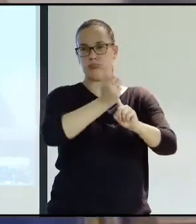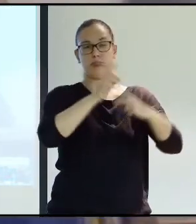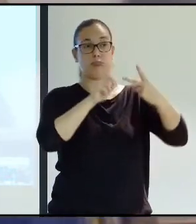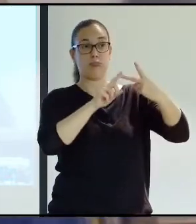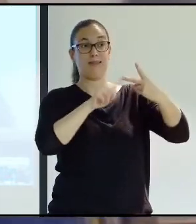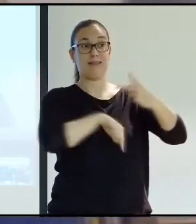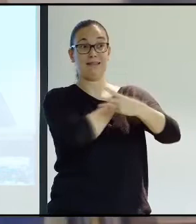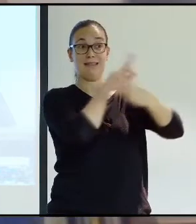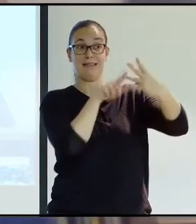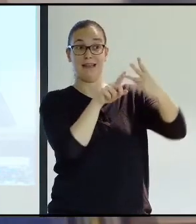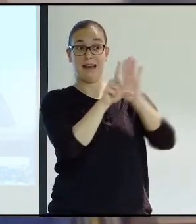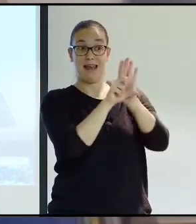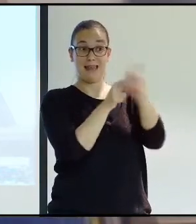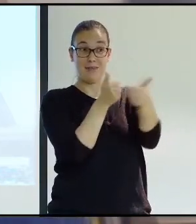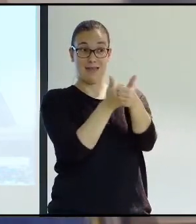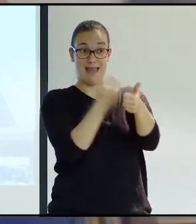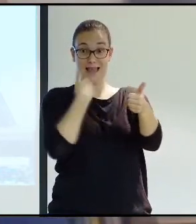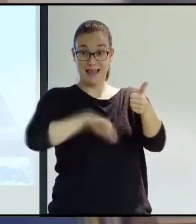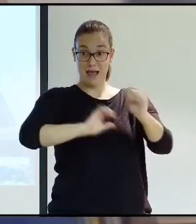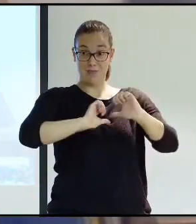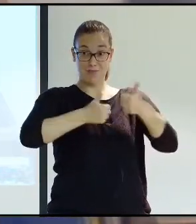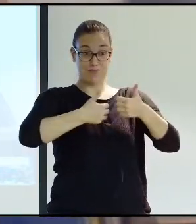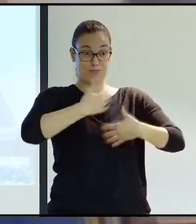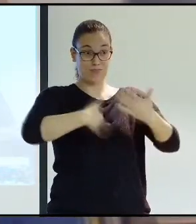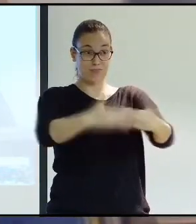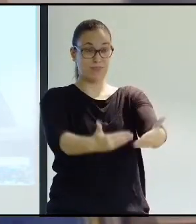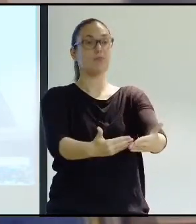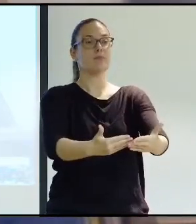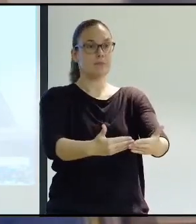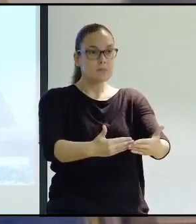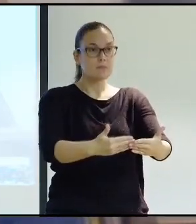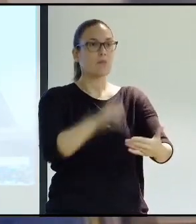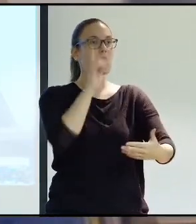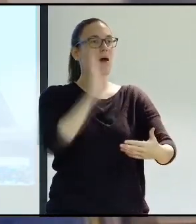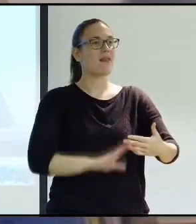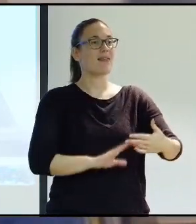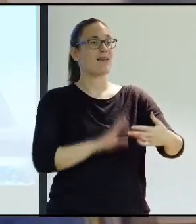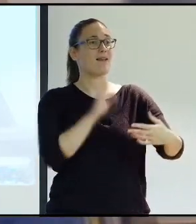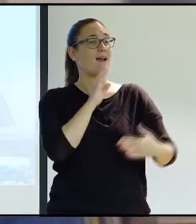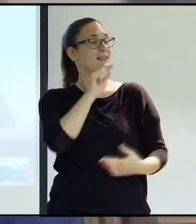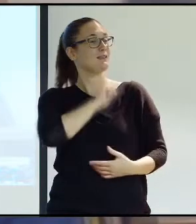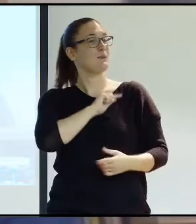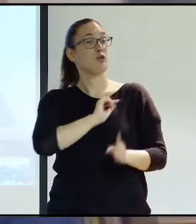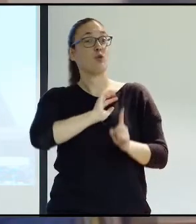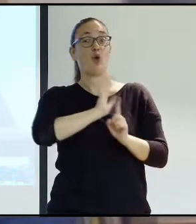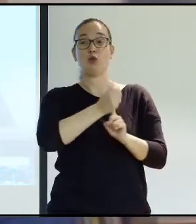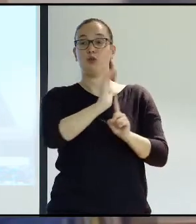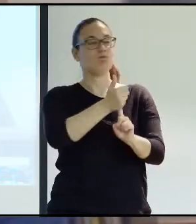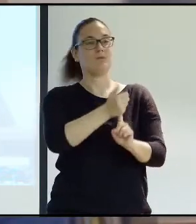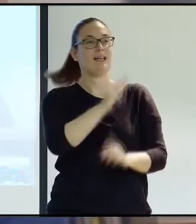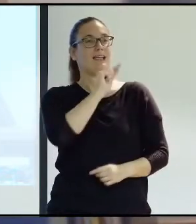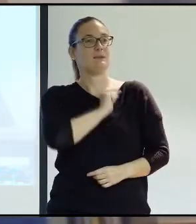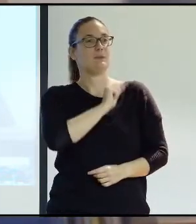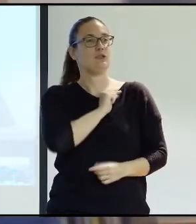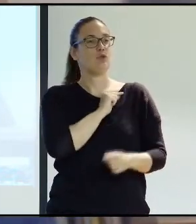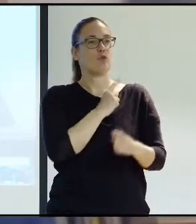to see what you could get. So once this third law, the law for dependent people was put into force, then